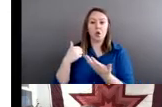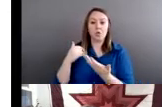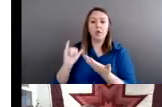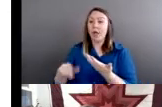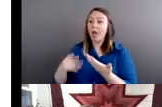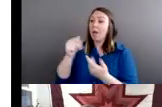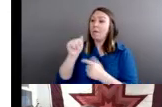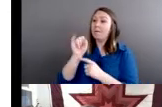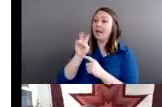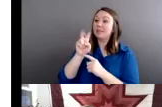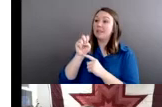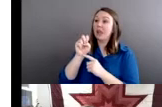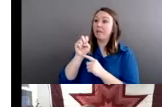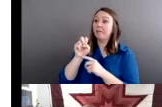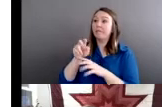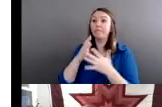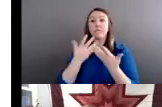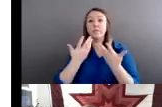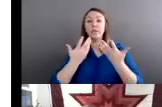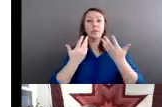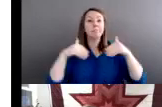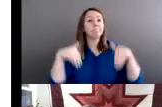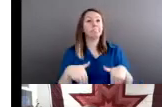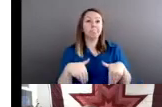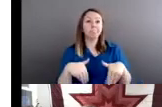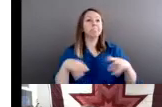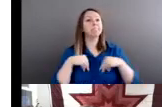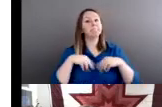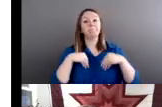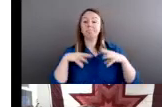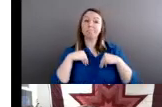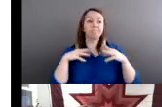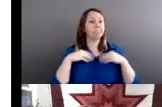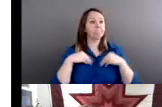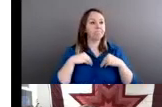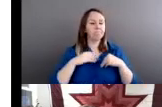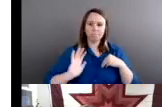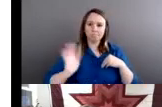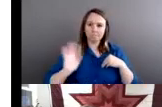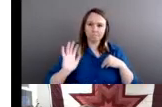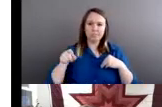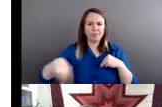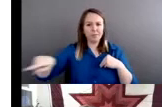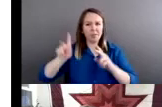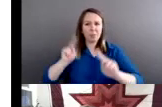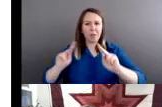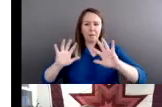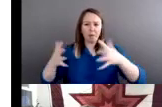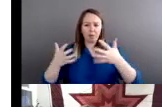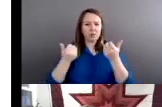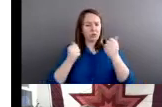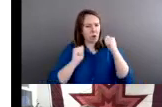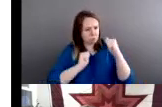We did a lot of work to try to address these crimes in the best ways that we knew how.